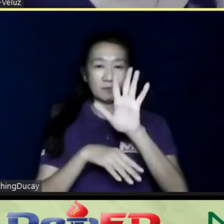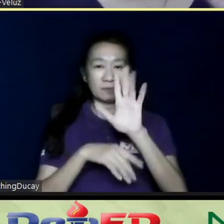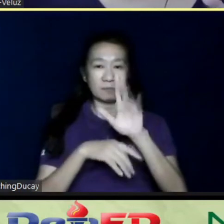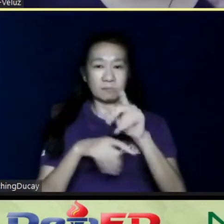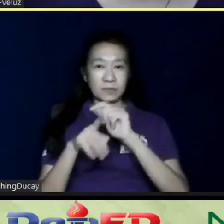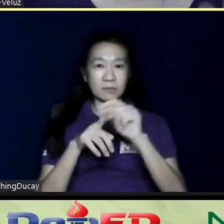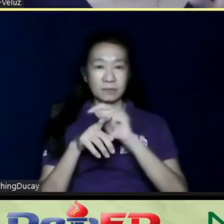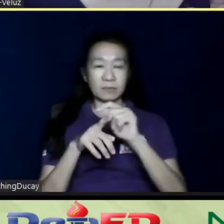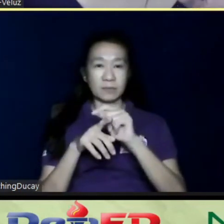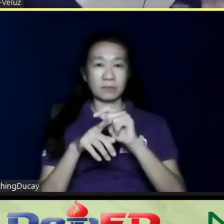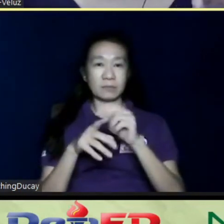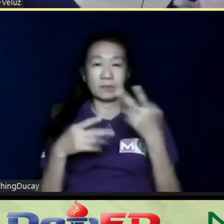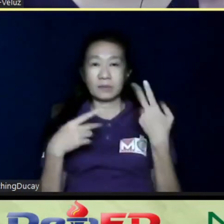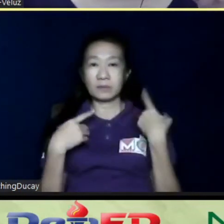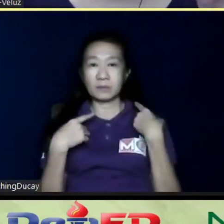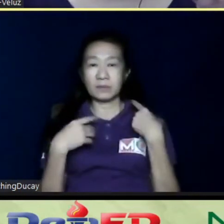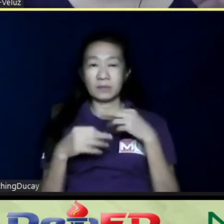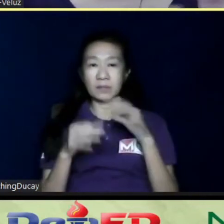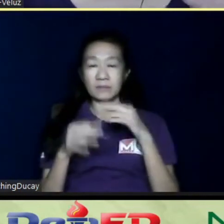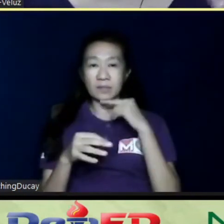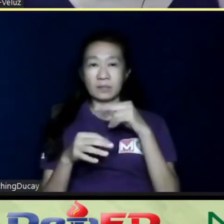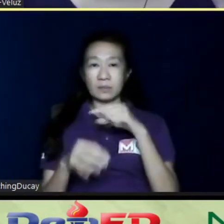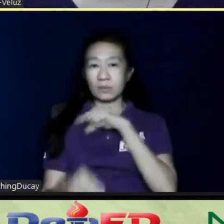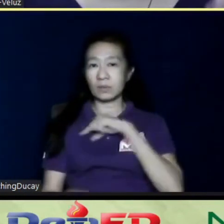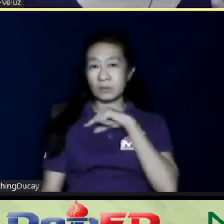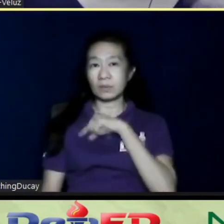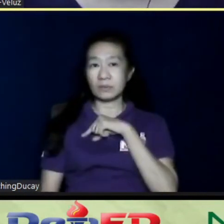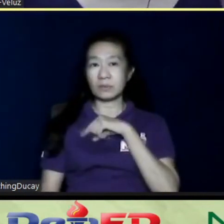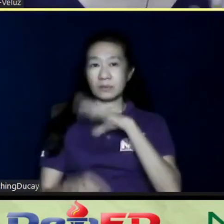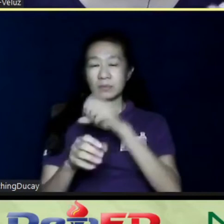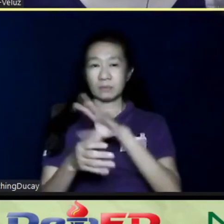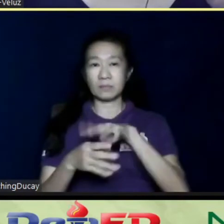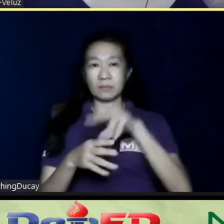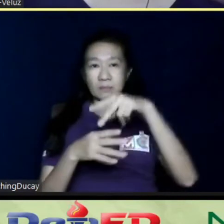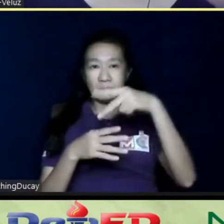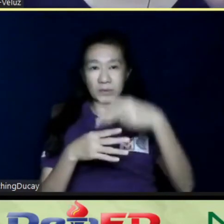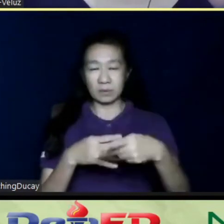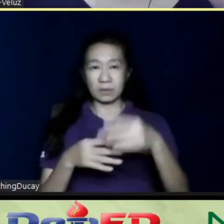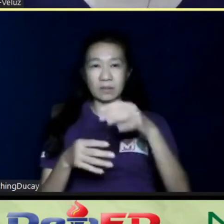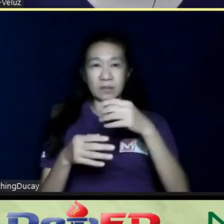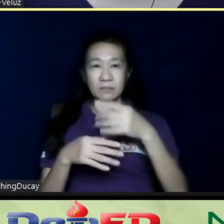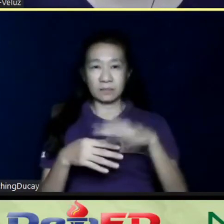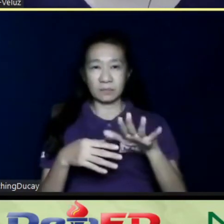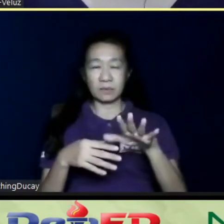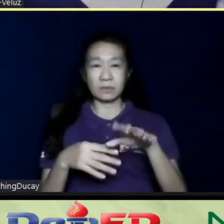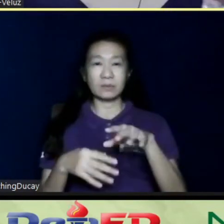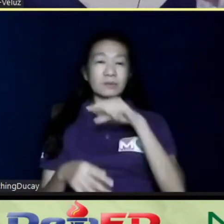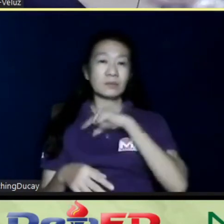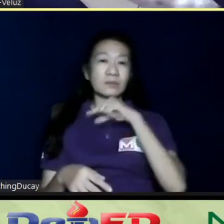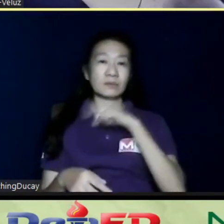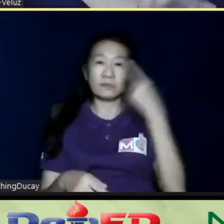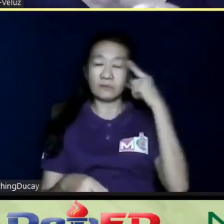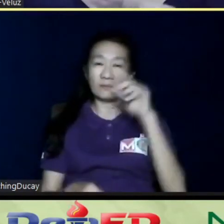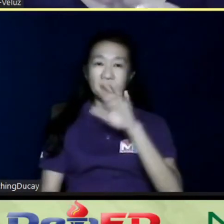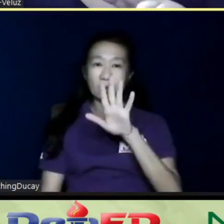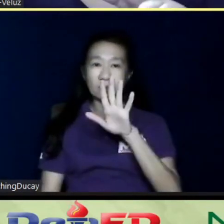drop off. So if you did not qualify, you will get dropped off. And after you qualify for the five, you